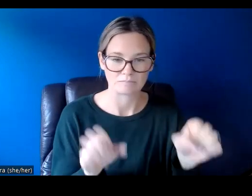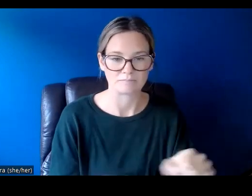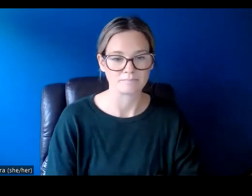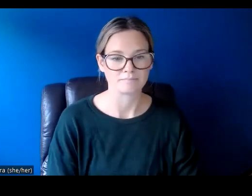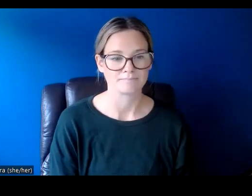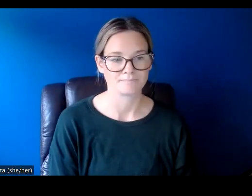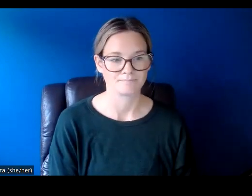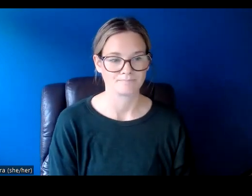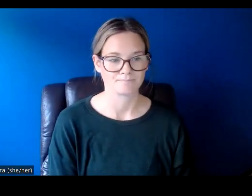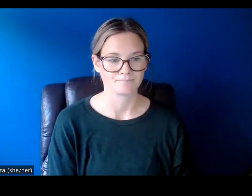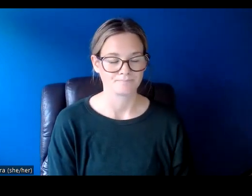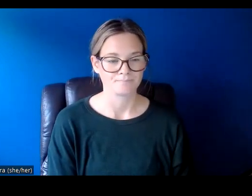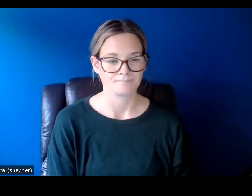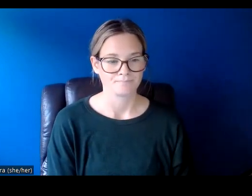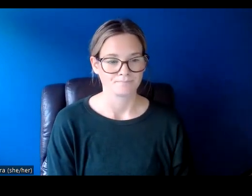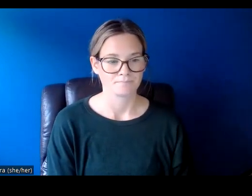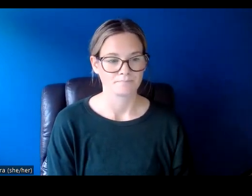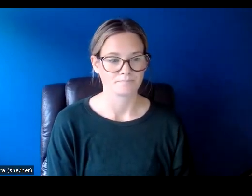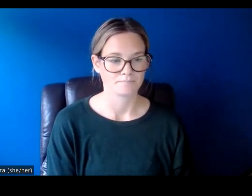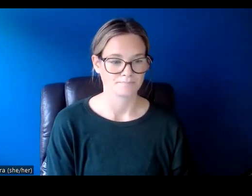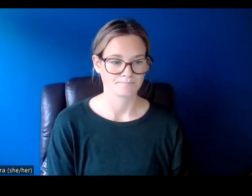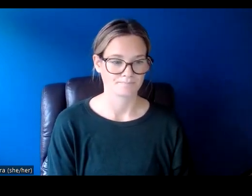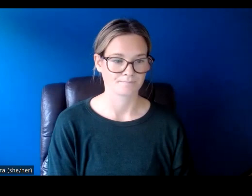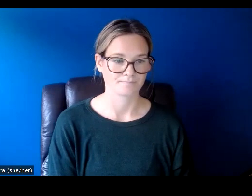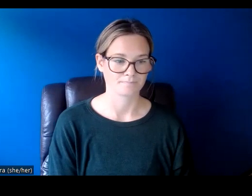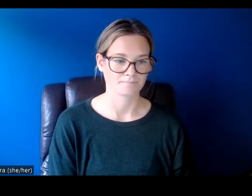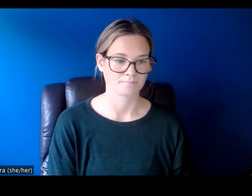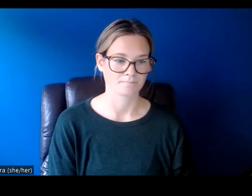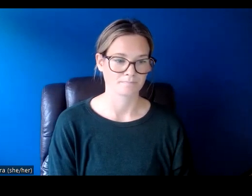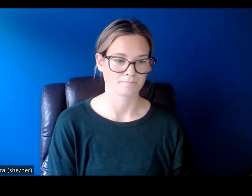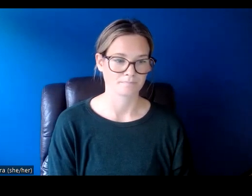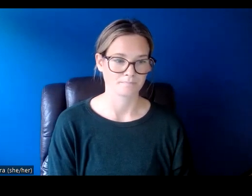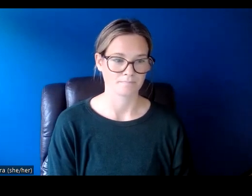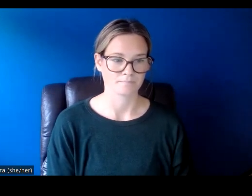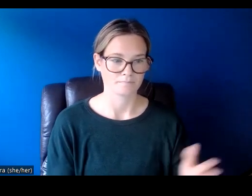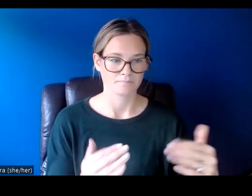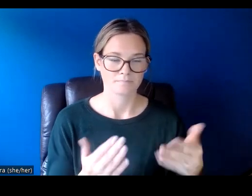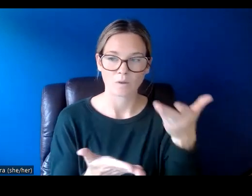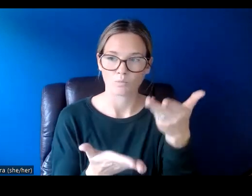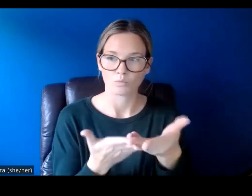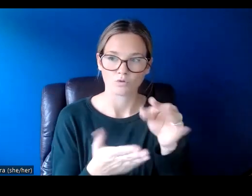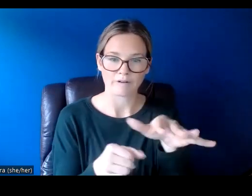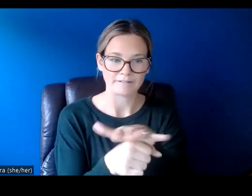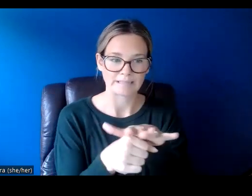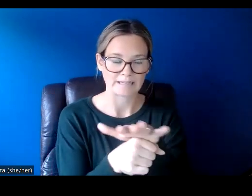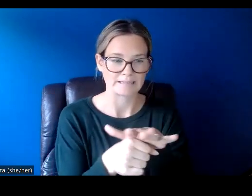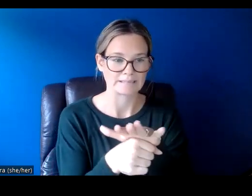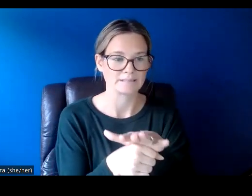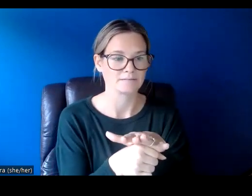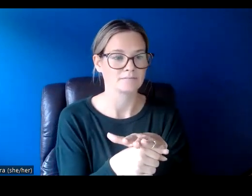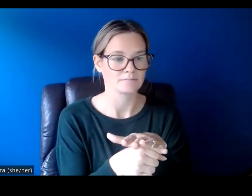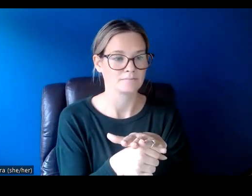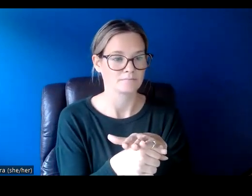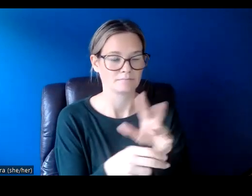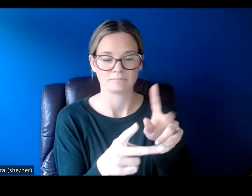All right. Down here we have proof of site. So this is just a